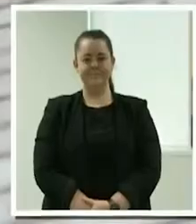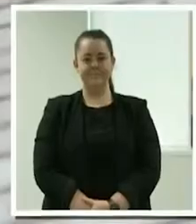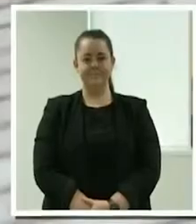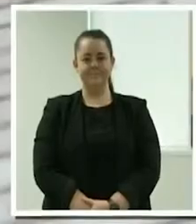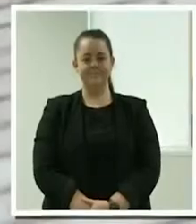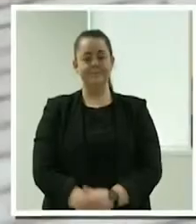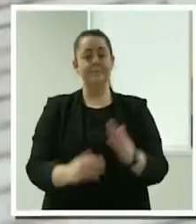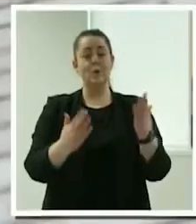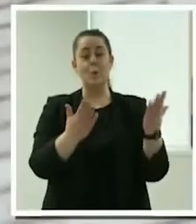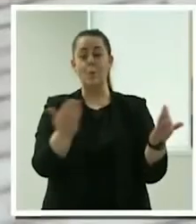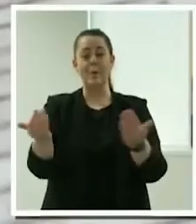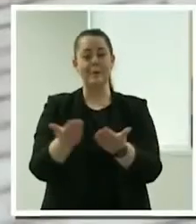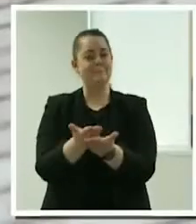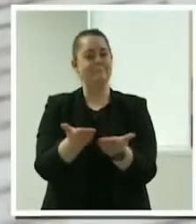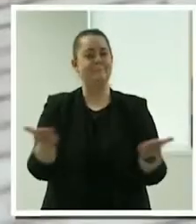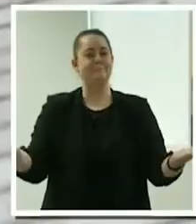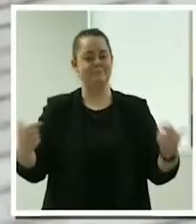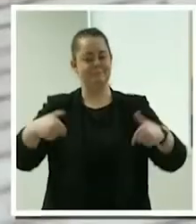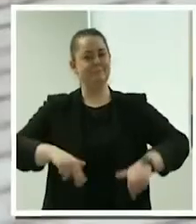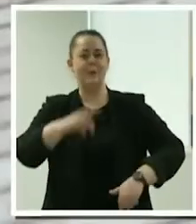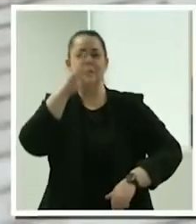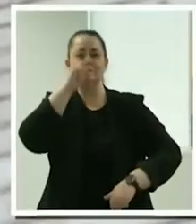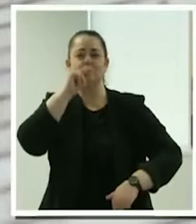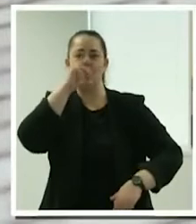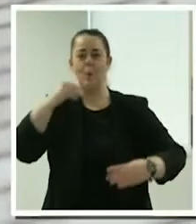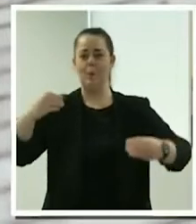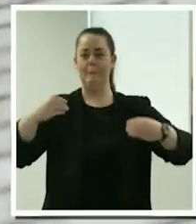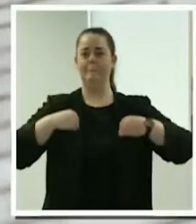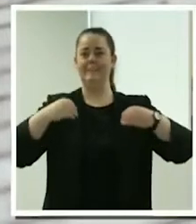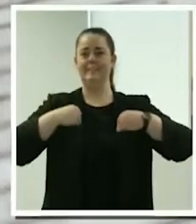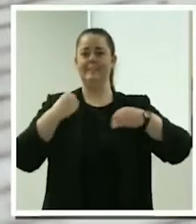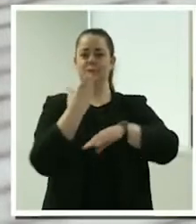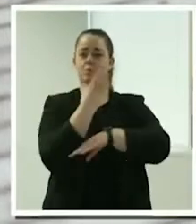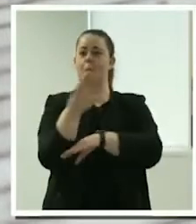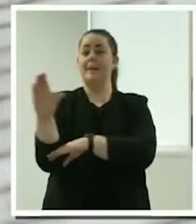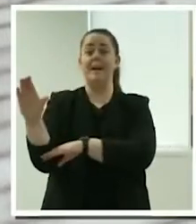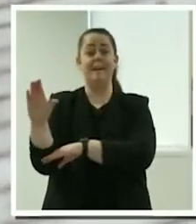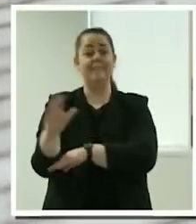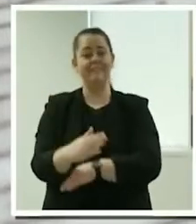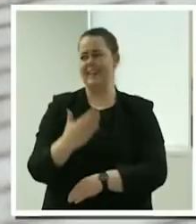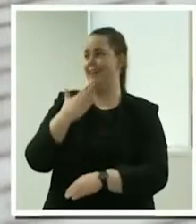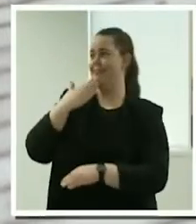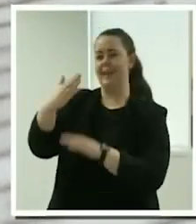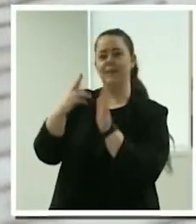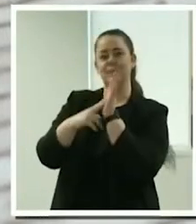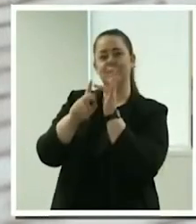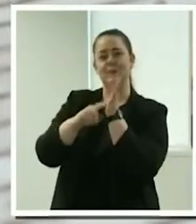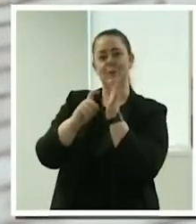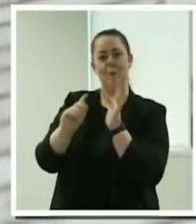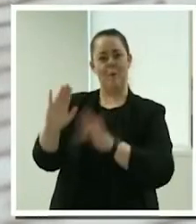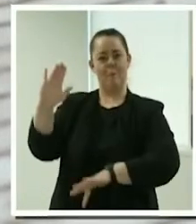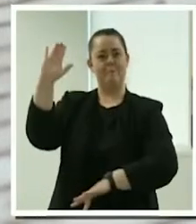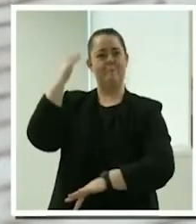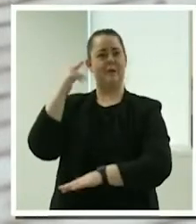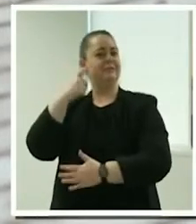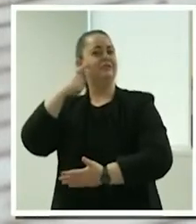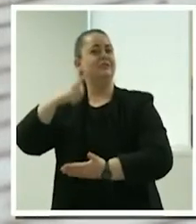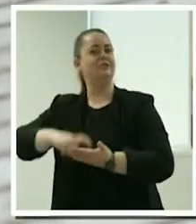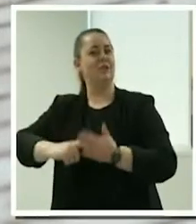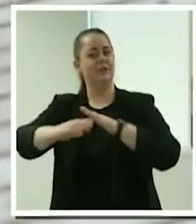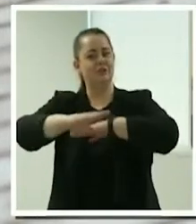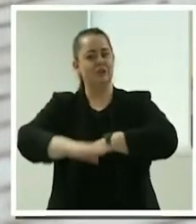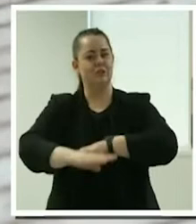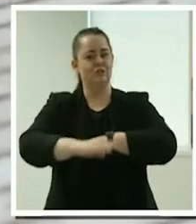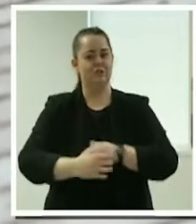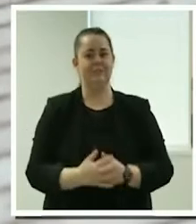Welcome everyone to our small business webinar and thank you, Nicole, for the acknowledgement to country. I'm Peter Scott, one of the co